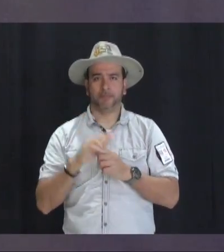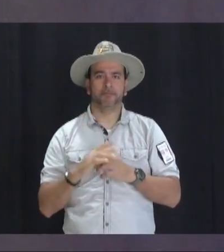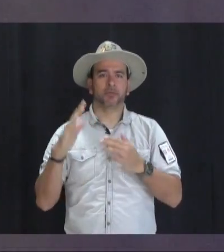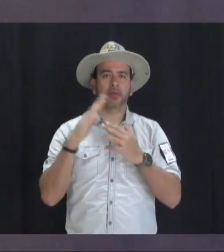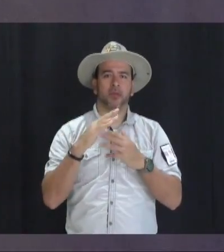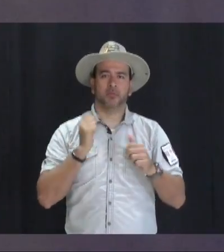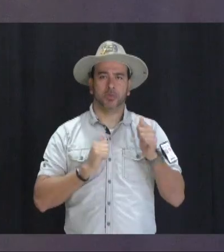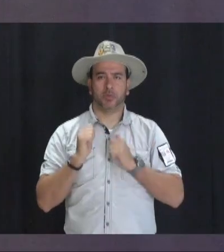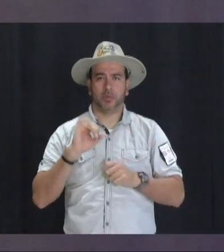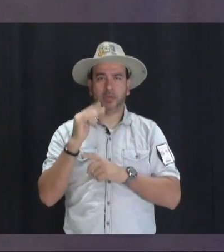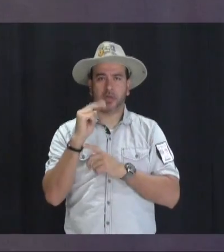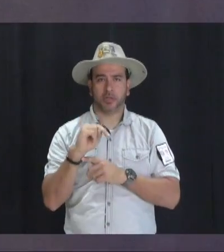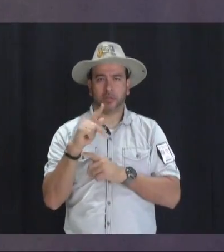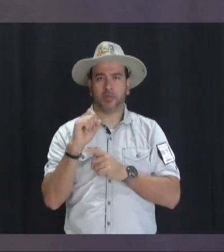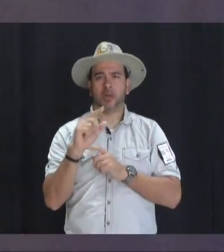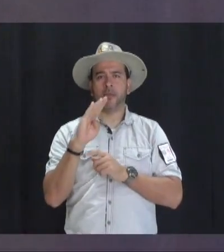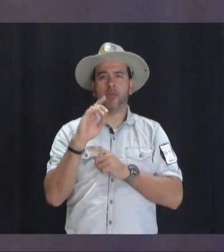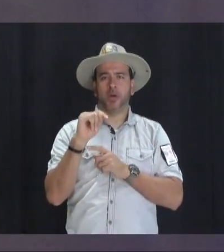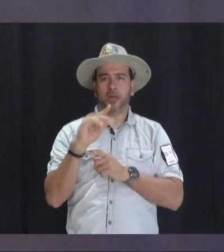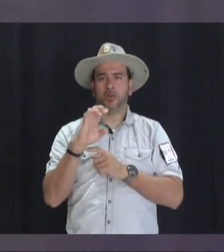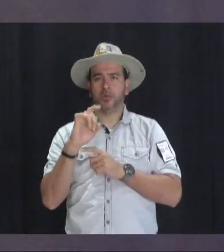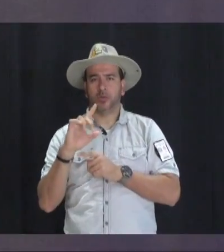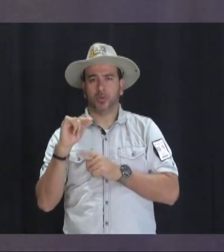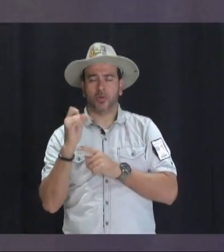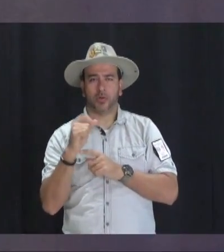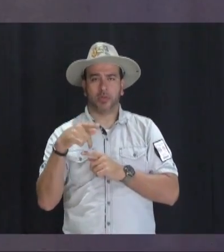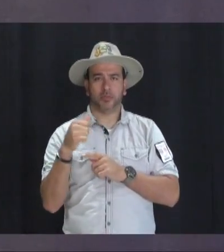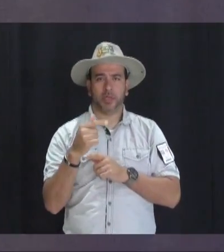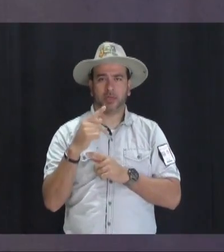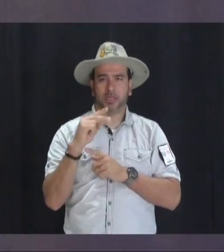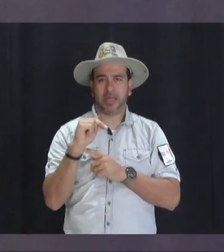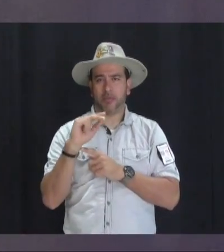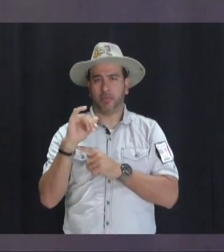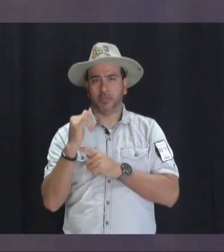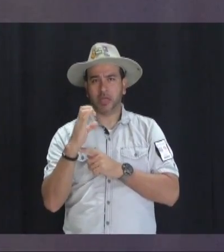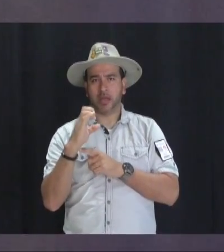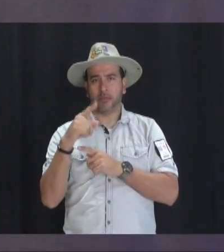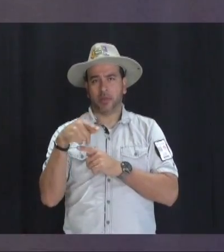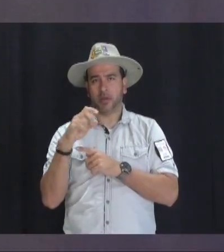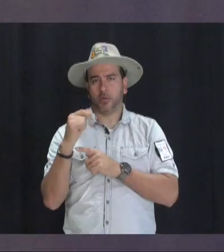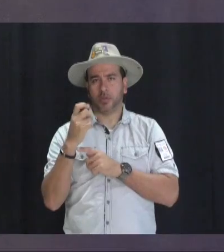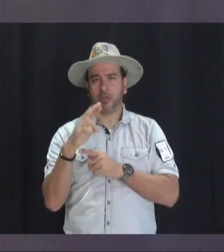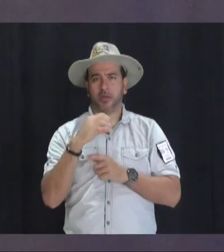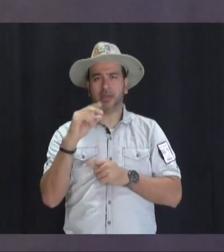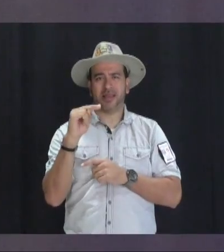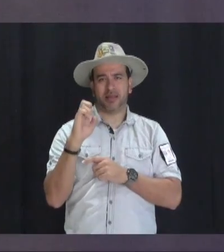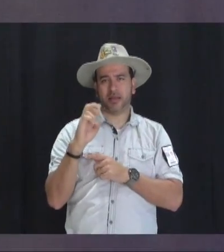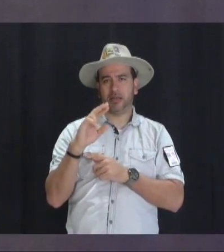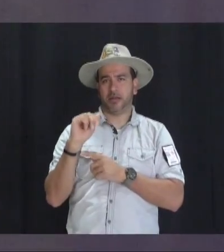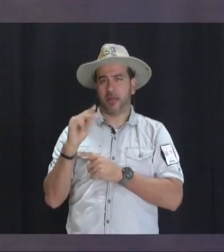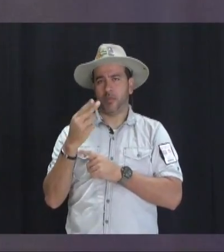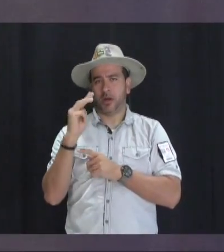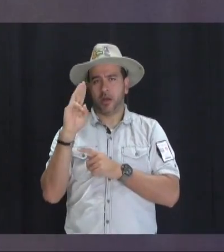performers were Jackson Partlow, Brett Creel, Douglas Page, Liam Duffy, Jack Flegger and Natter Abraham.